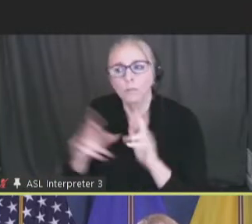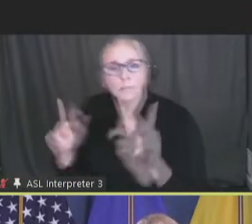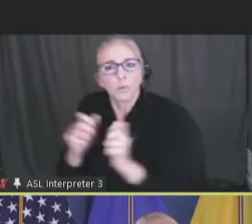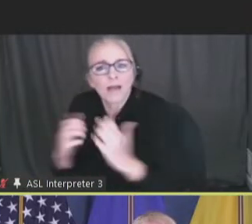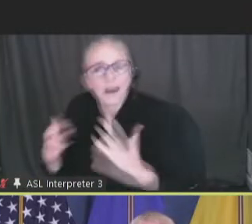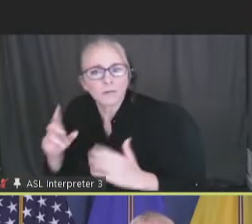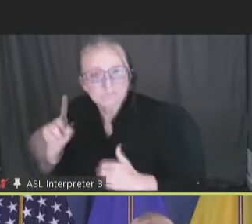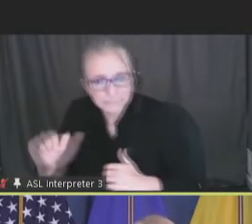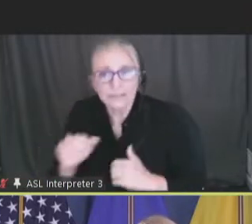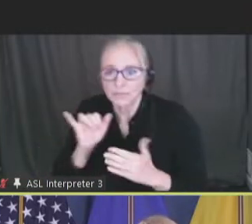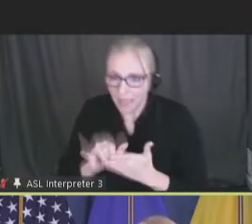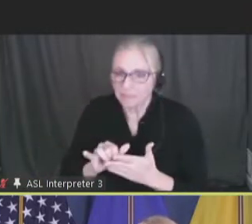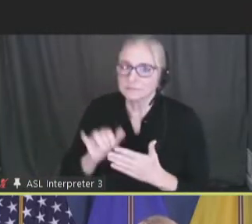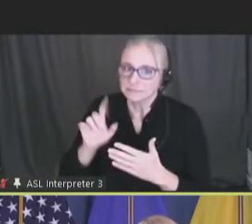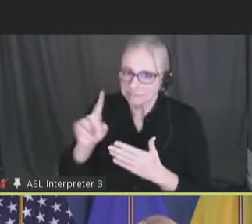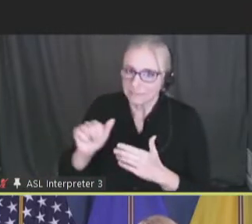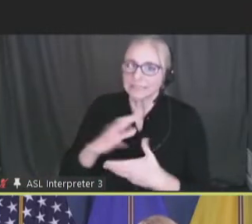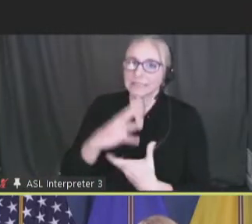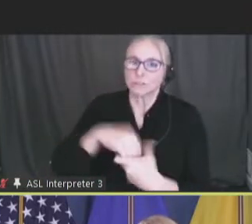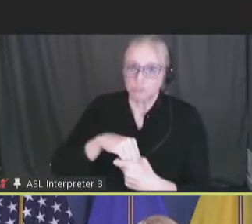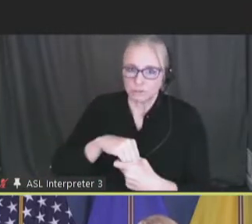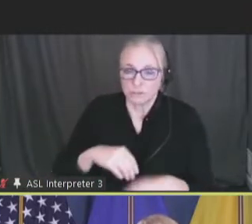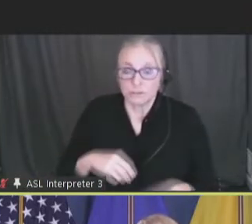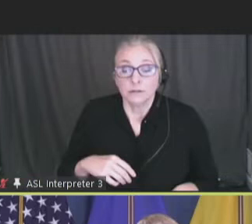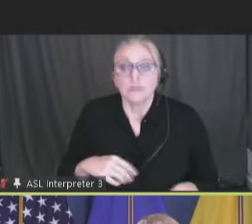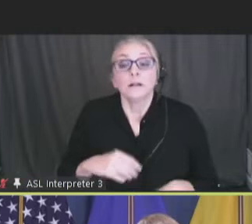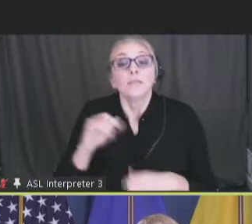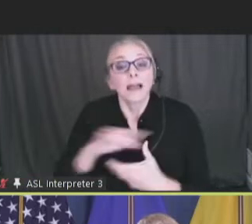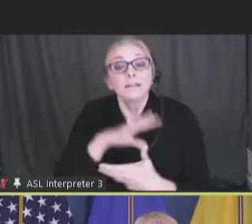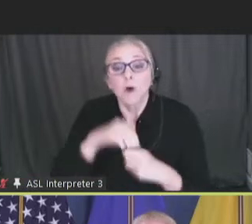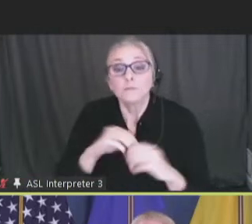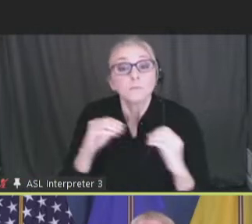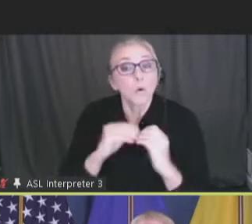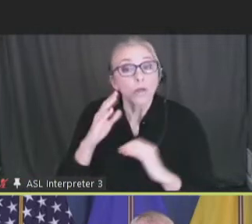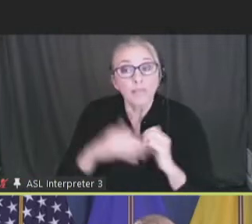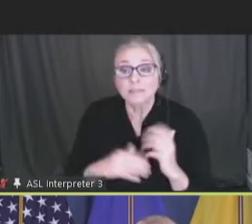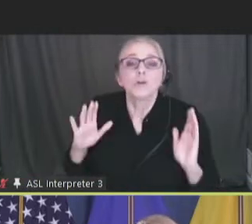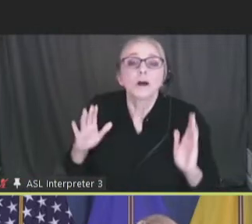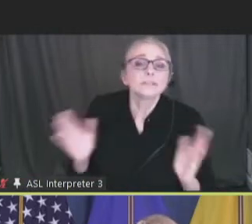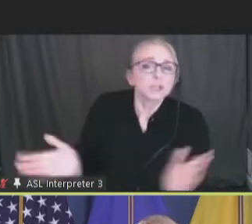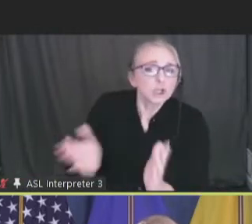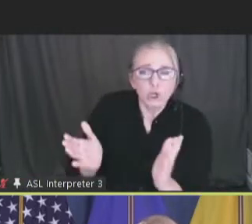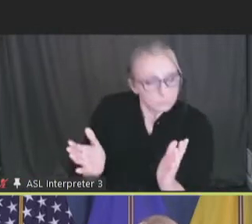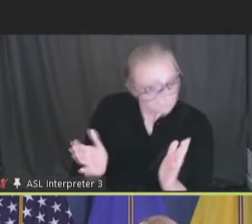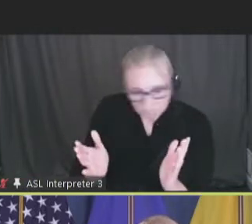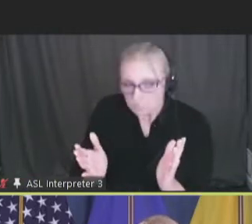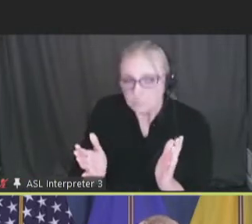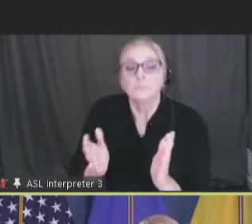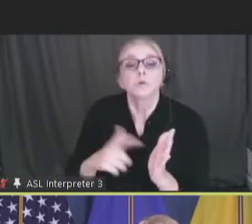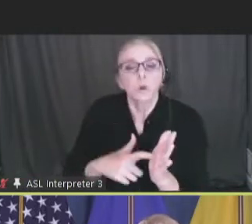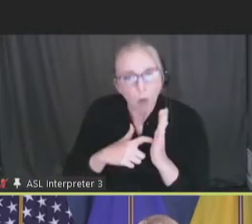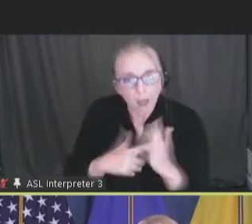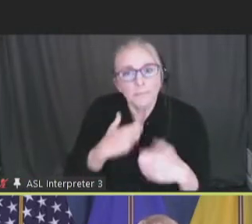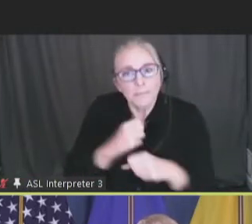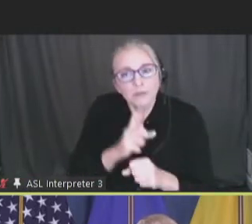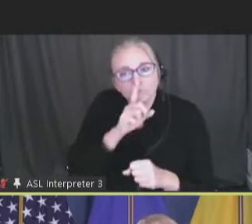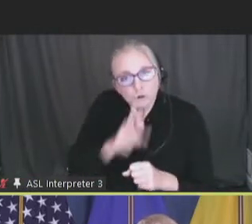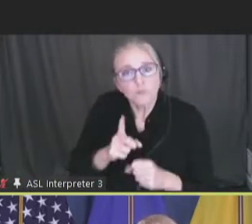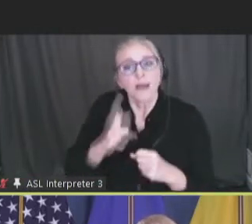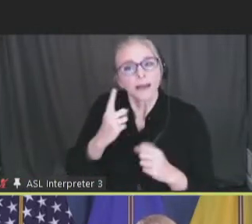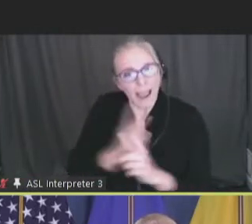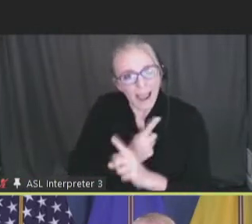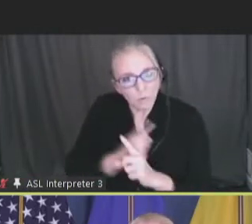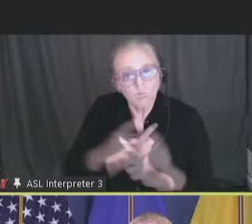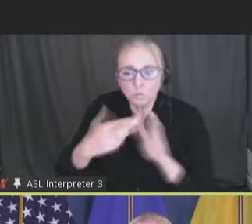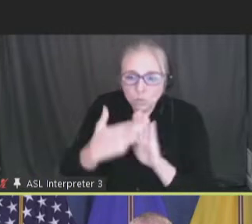is a disability inclusion. This involves more than simply encouraging people. It requires making sure that adequate policies